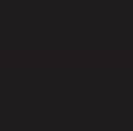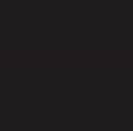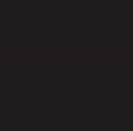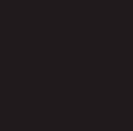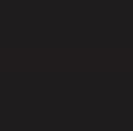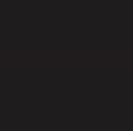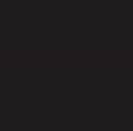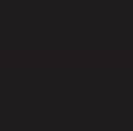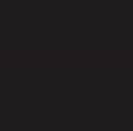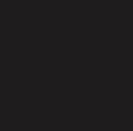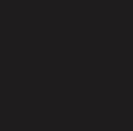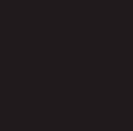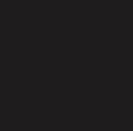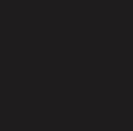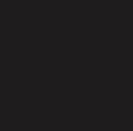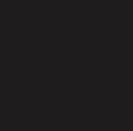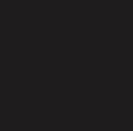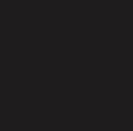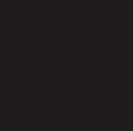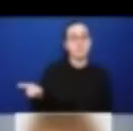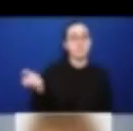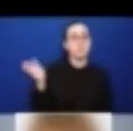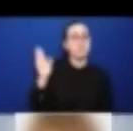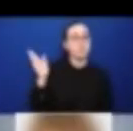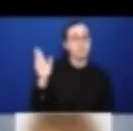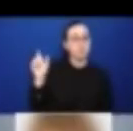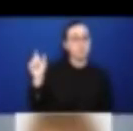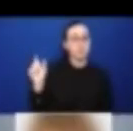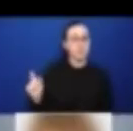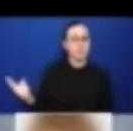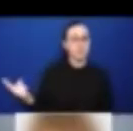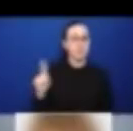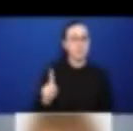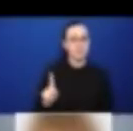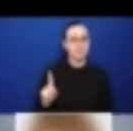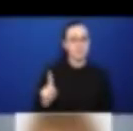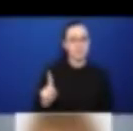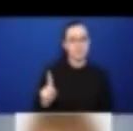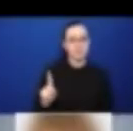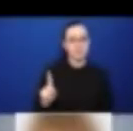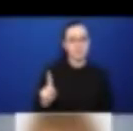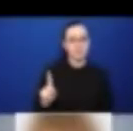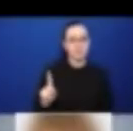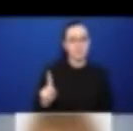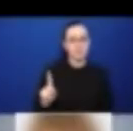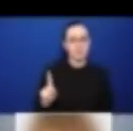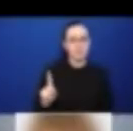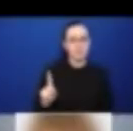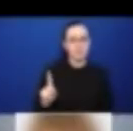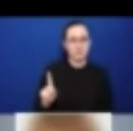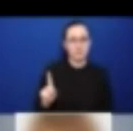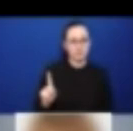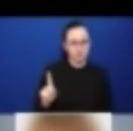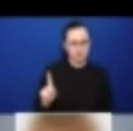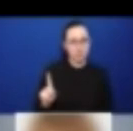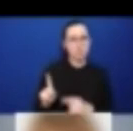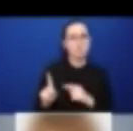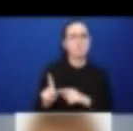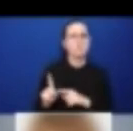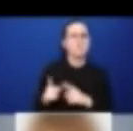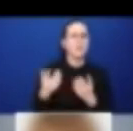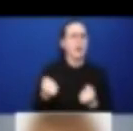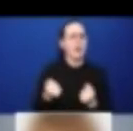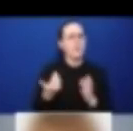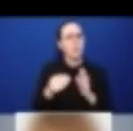And we have done a series of projects that are using the